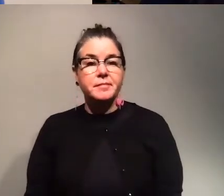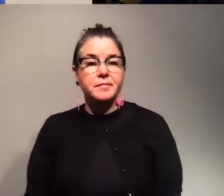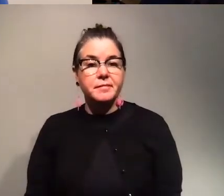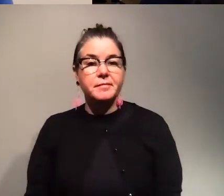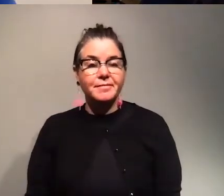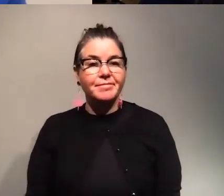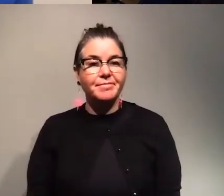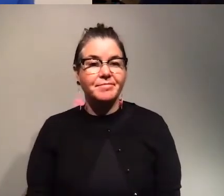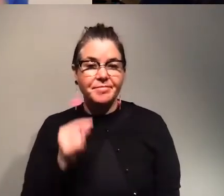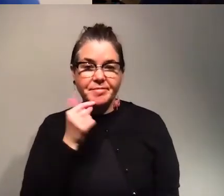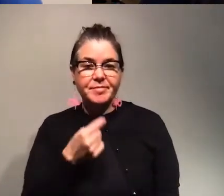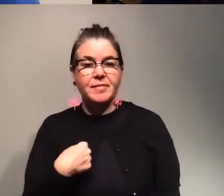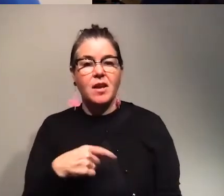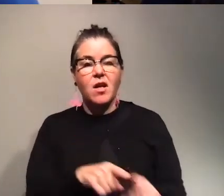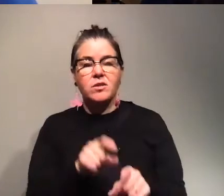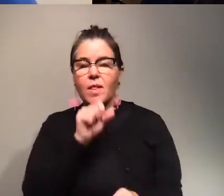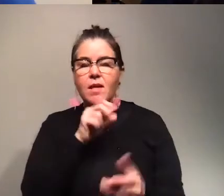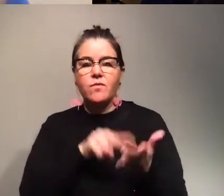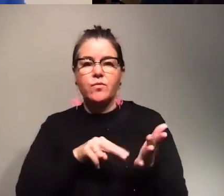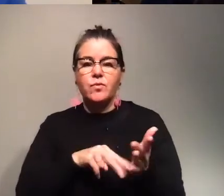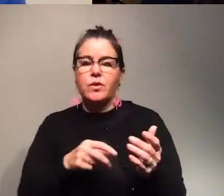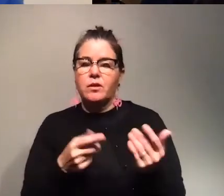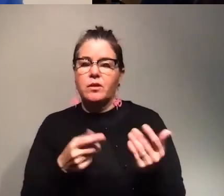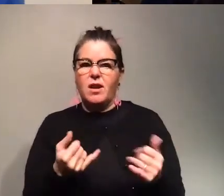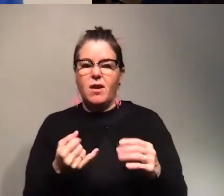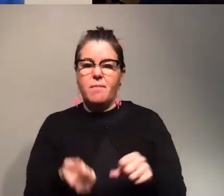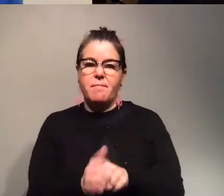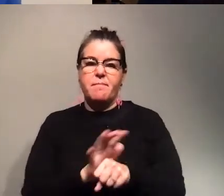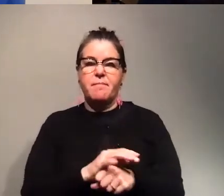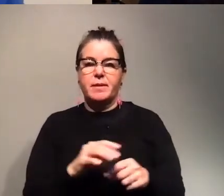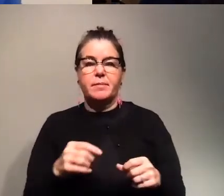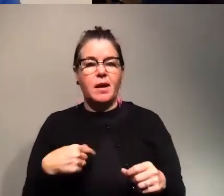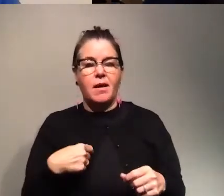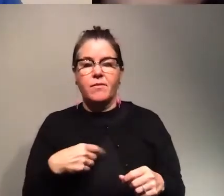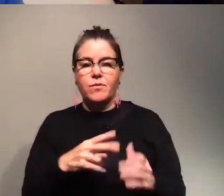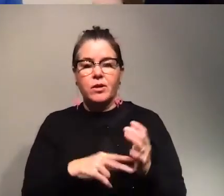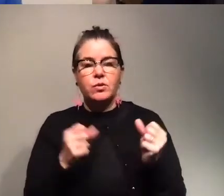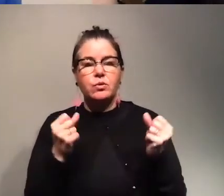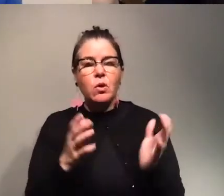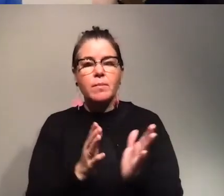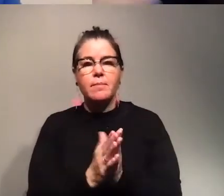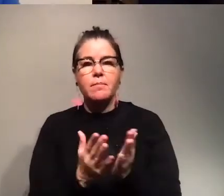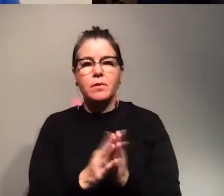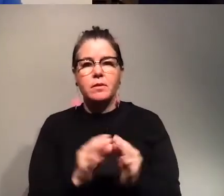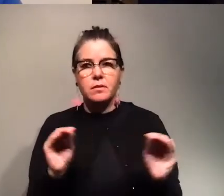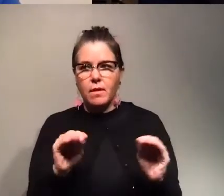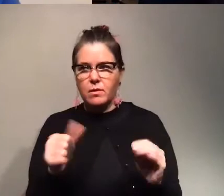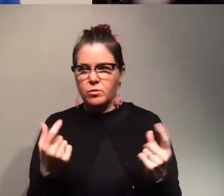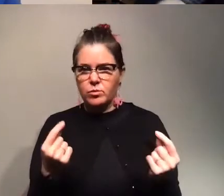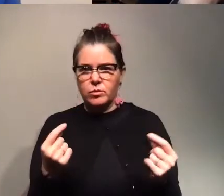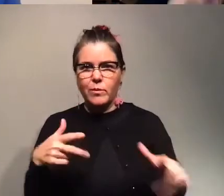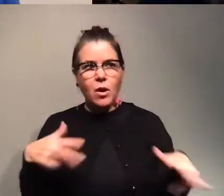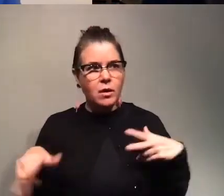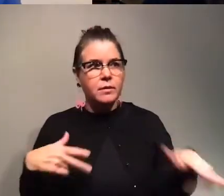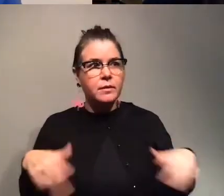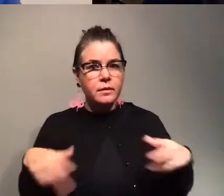cool i also love reading i during the pandemic i have read so many books because i'm like there's nothing else to do i'm like going on walks around my